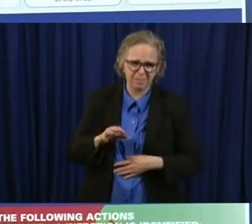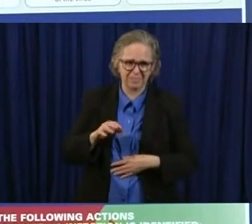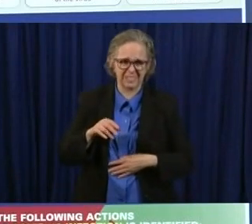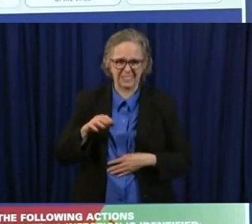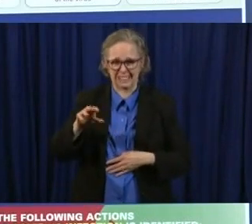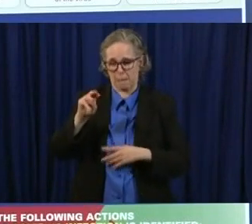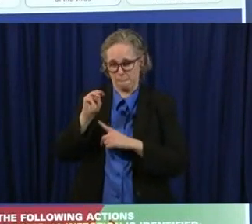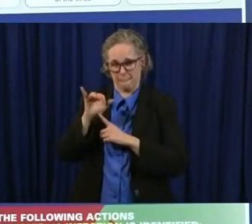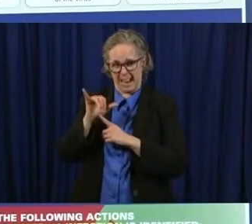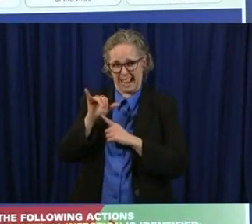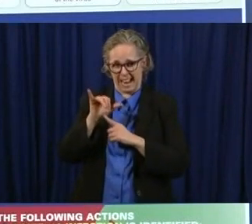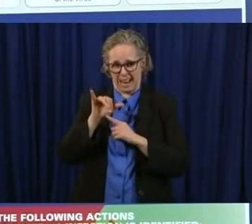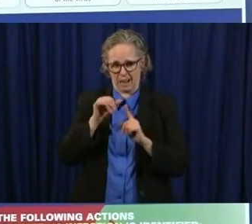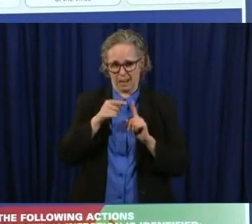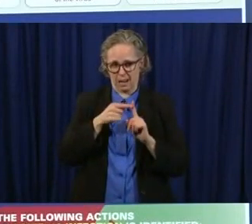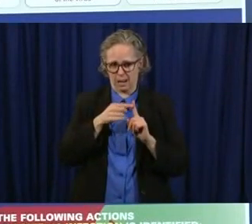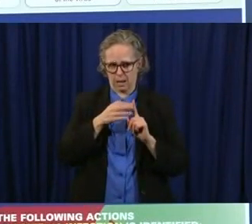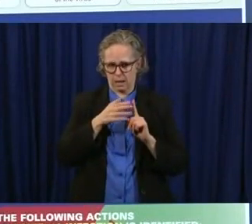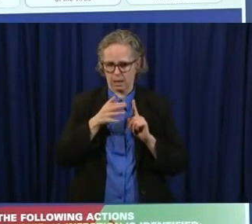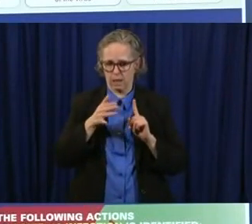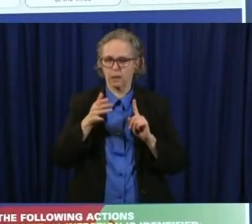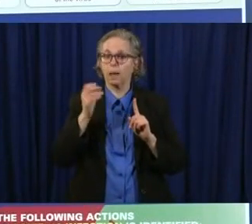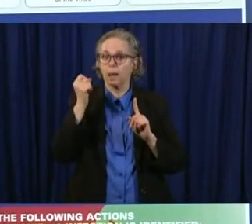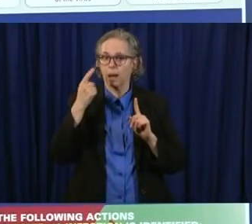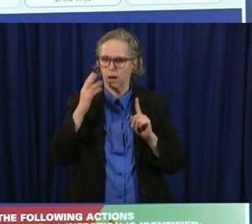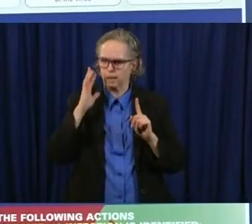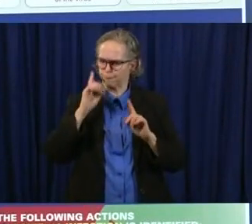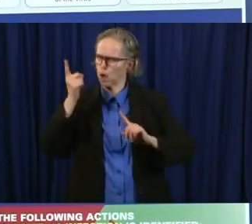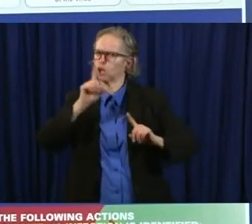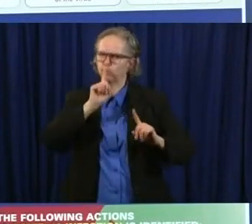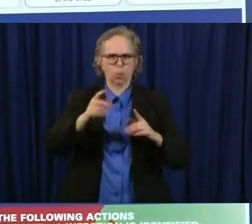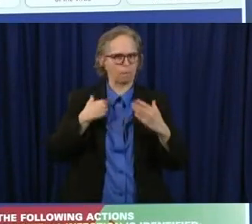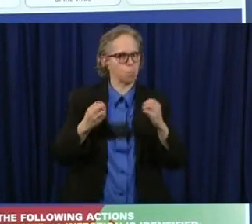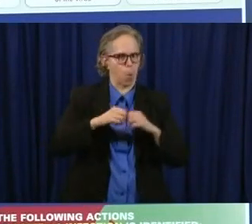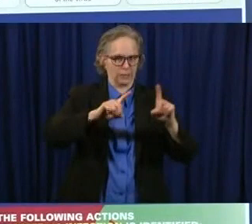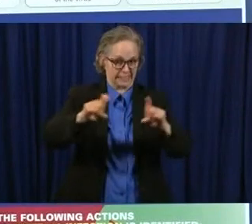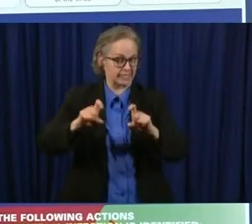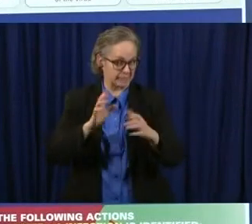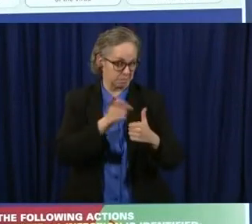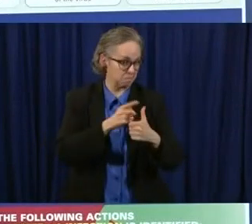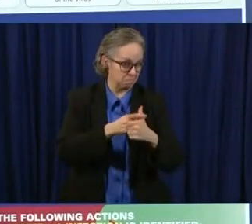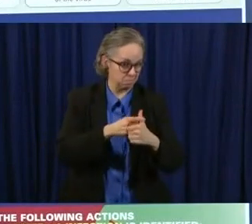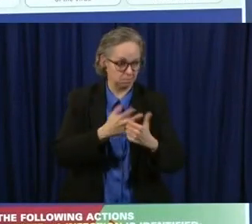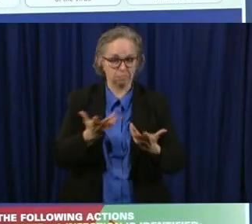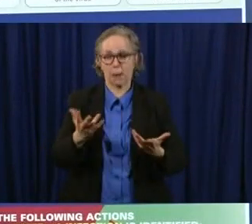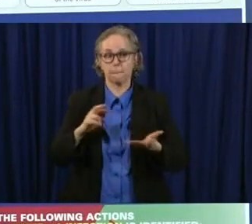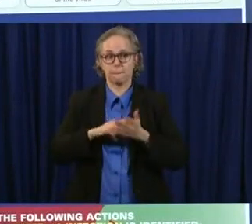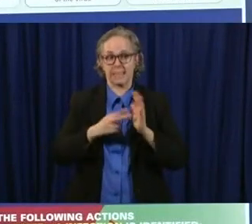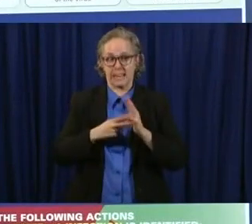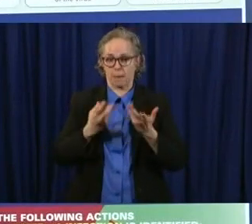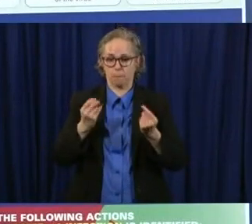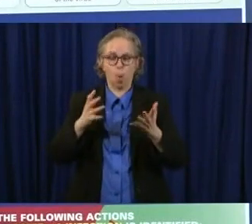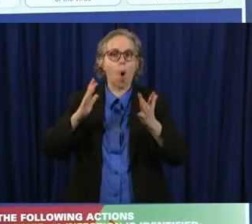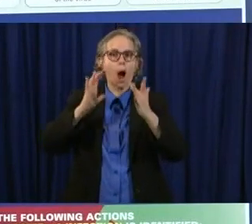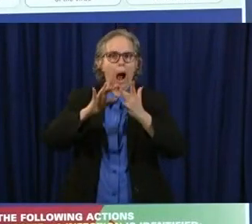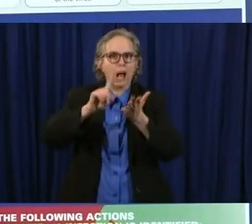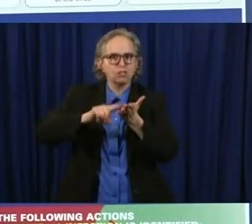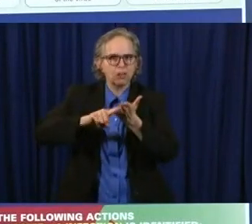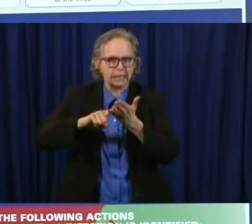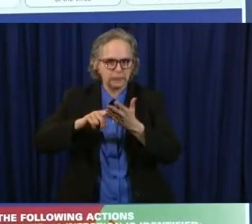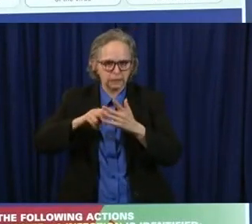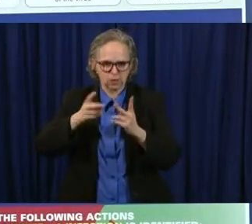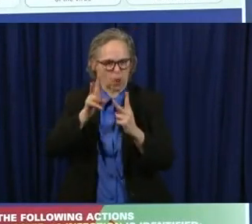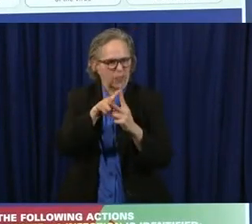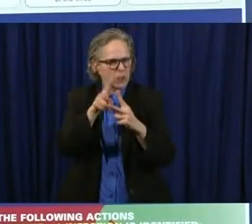testing uh more robust testing and more tracing those two things put